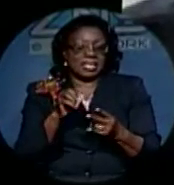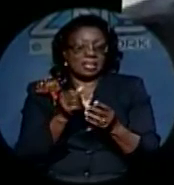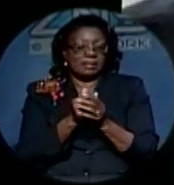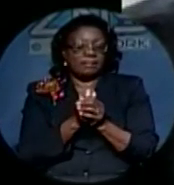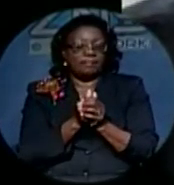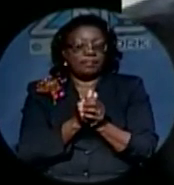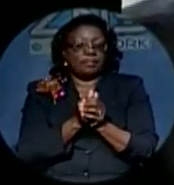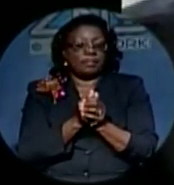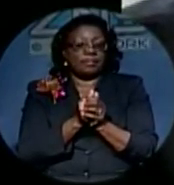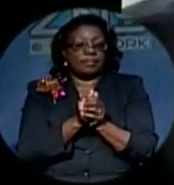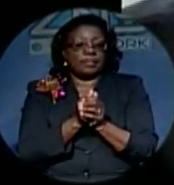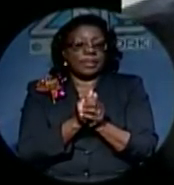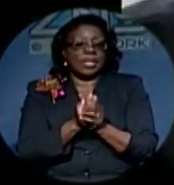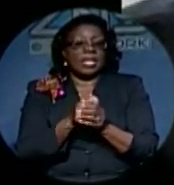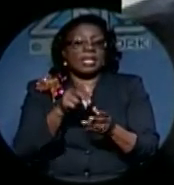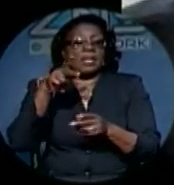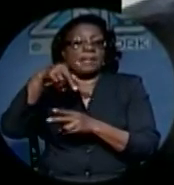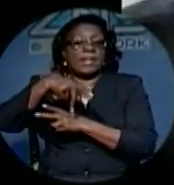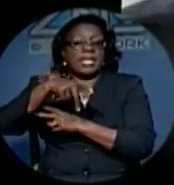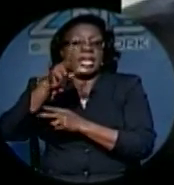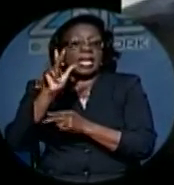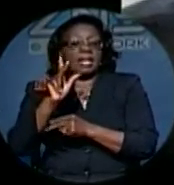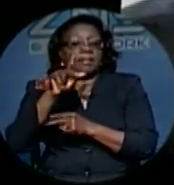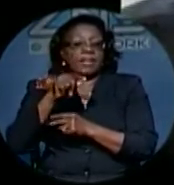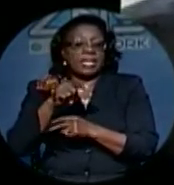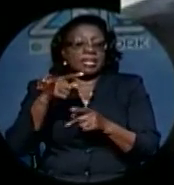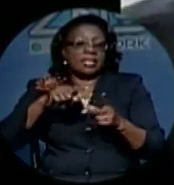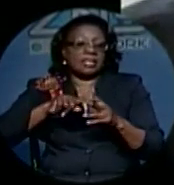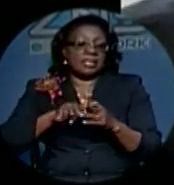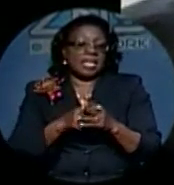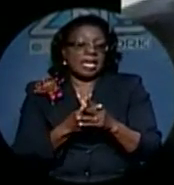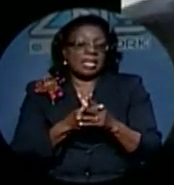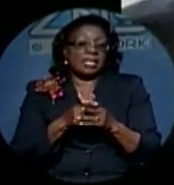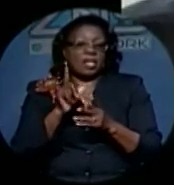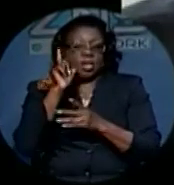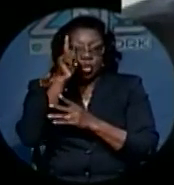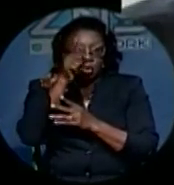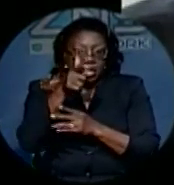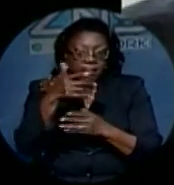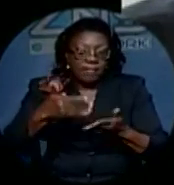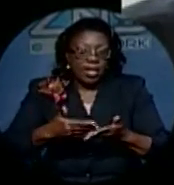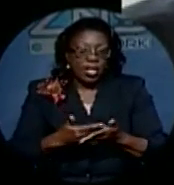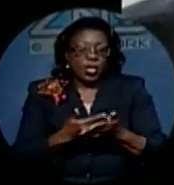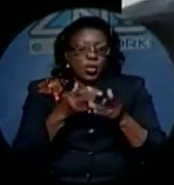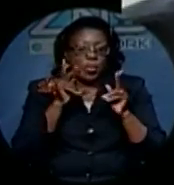position taken in the matter. The PLP has begun the task of selecting a new candidate to replace Mr. Peete. in and